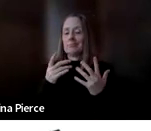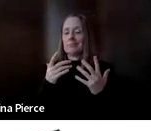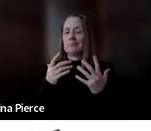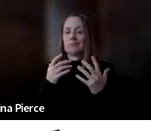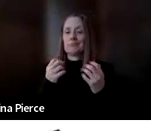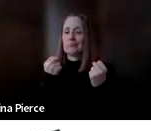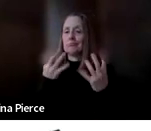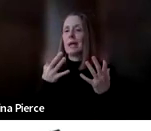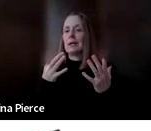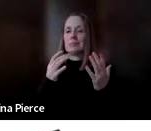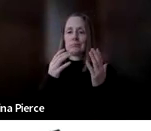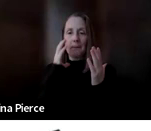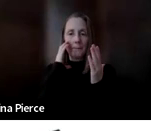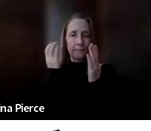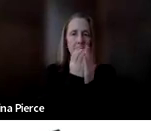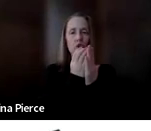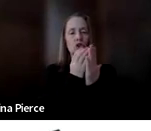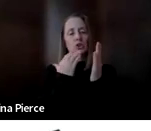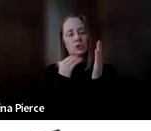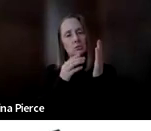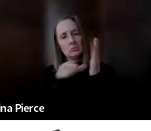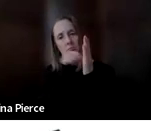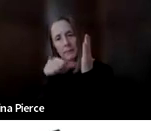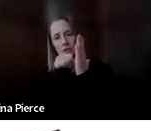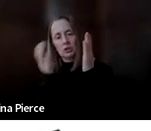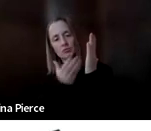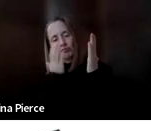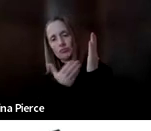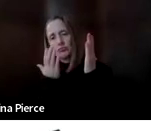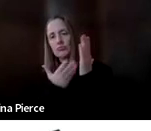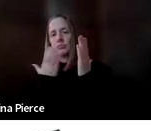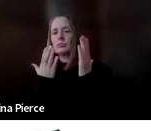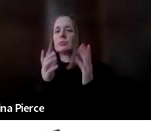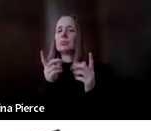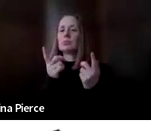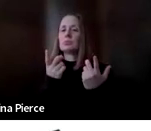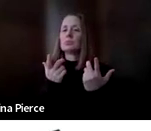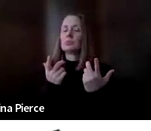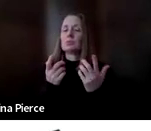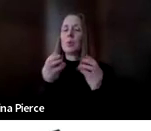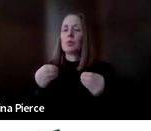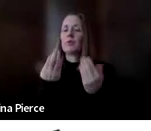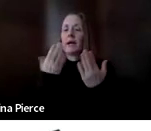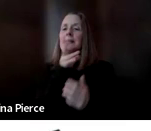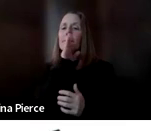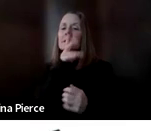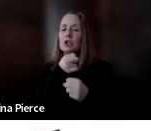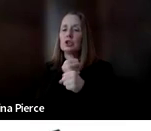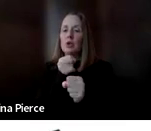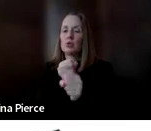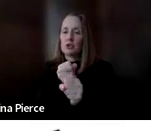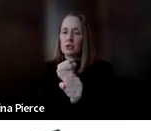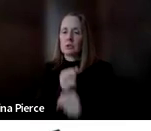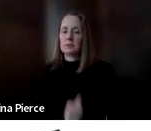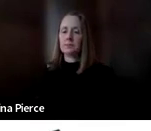or pages worth of icons or words that folks can access to. And these also provide speech generation. Any questions